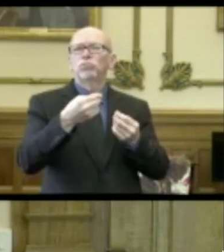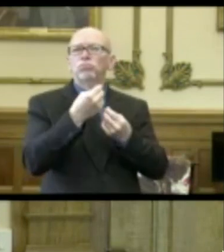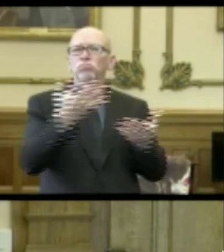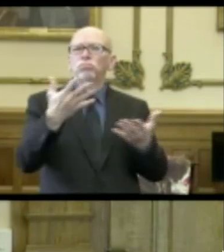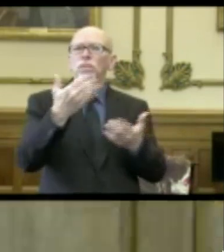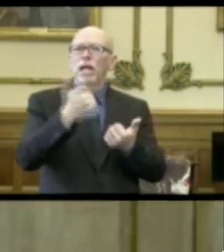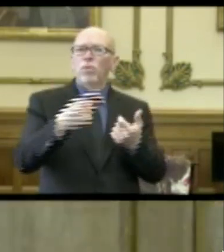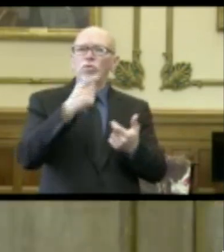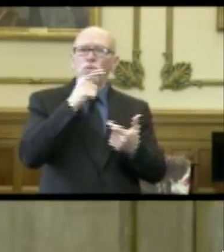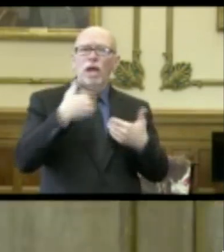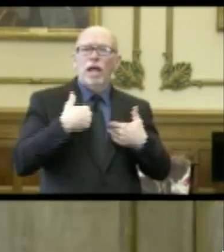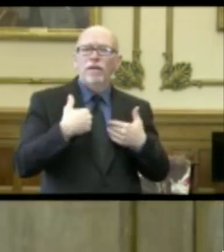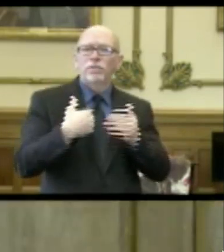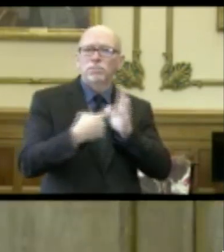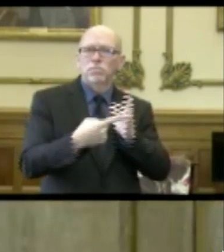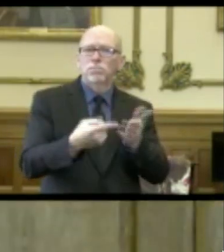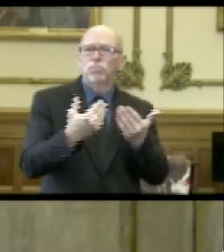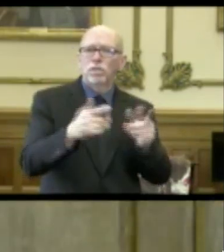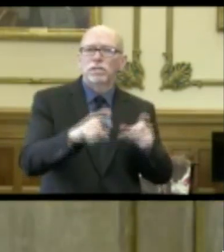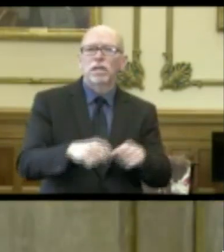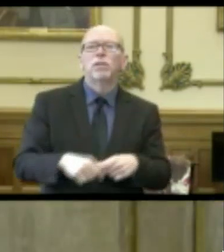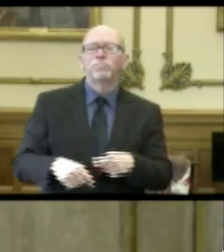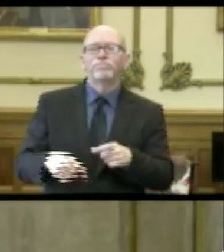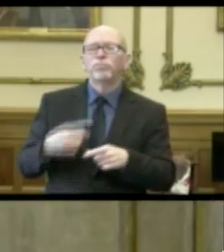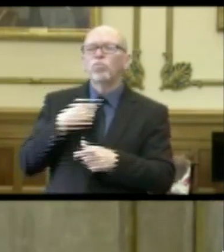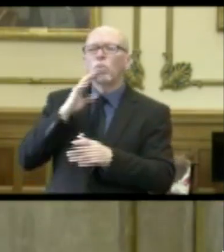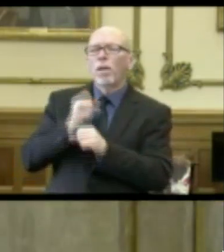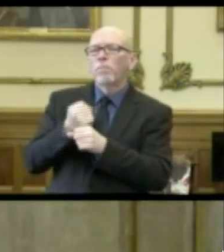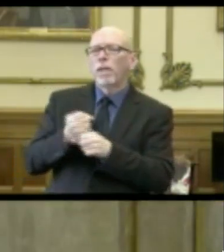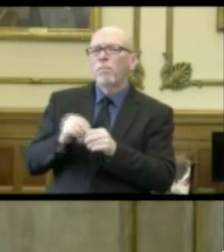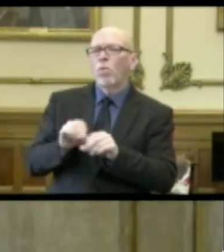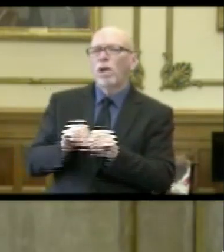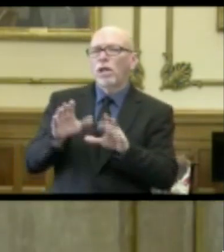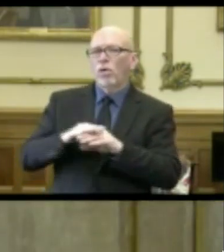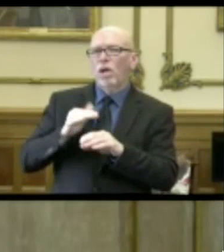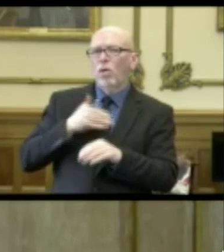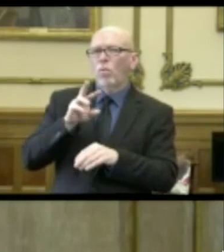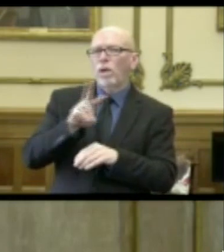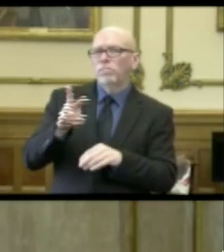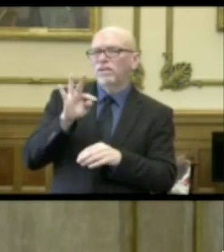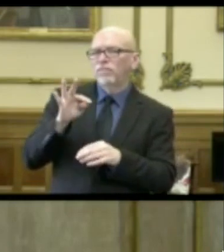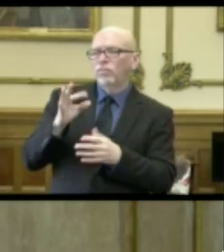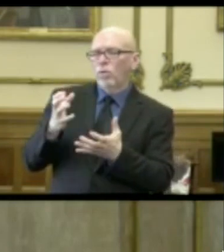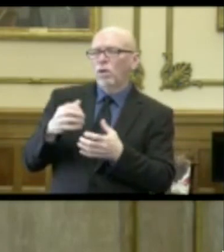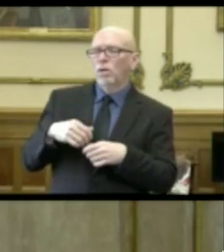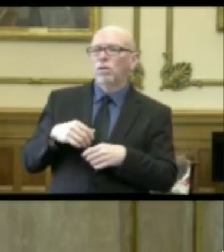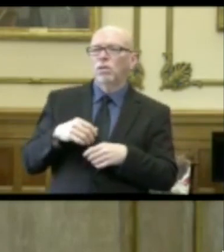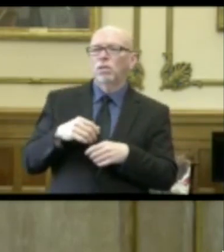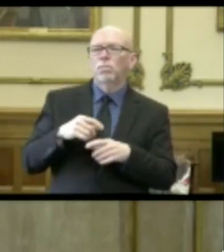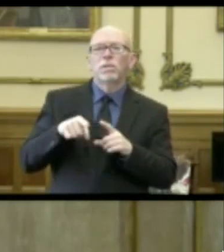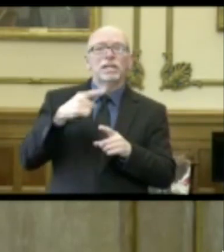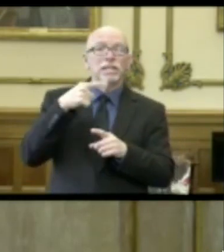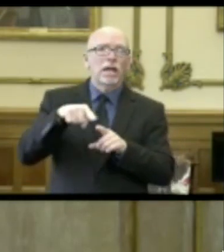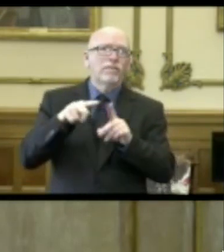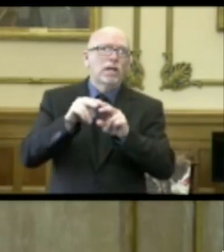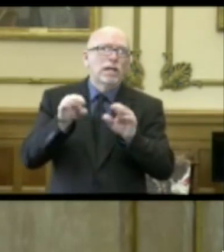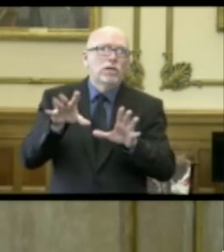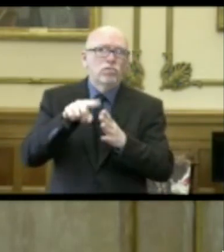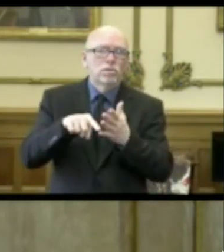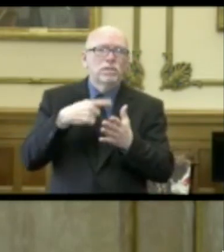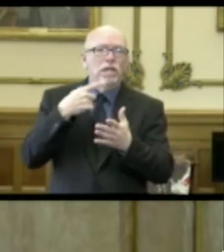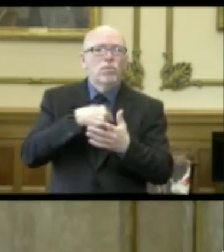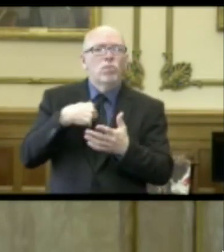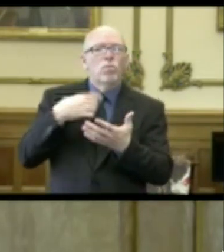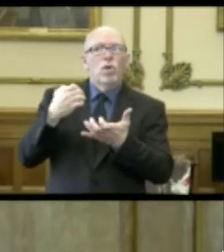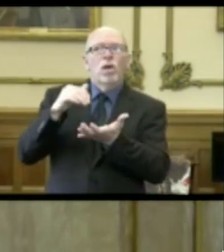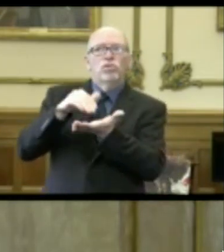symptoms? So we can make that more clear on our website if you'd like, but it also says very clearly there that we want